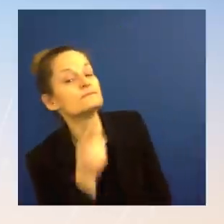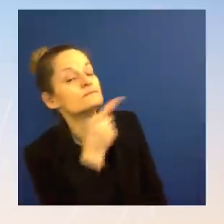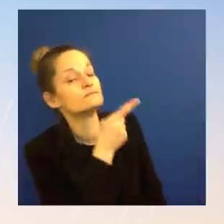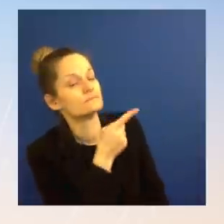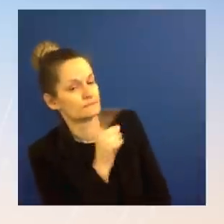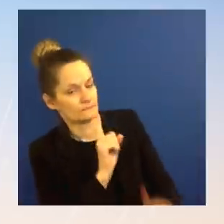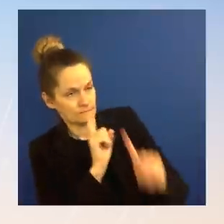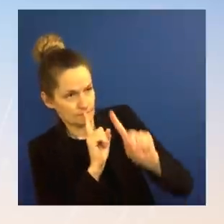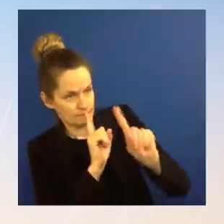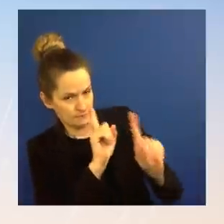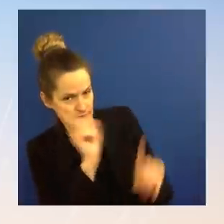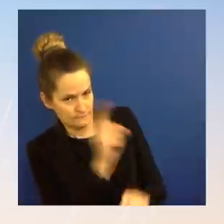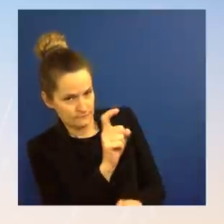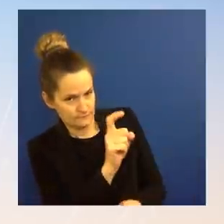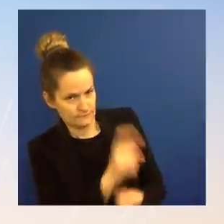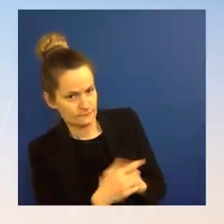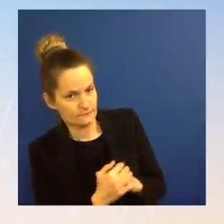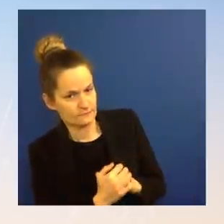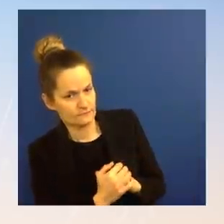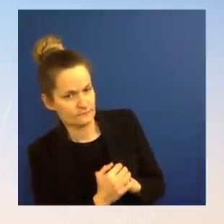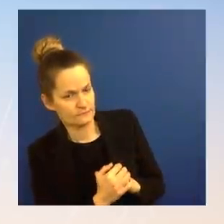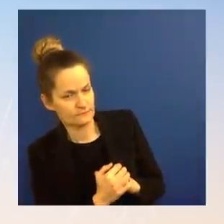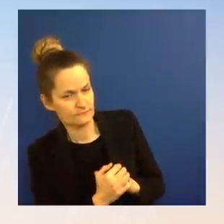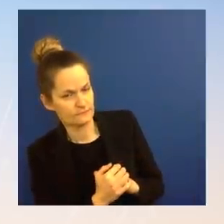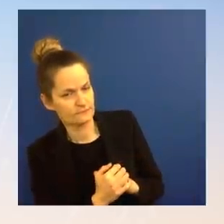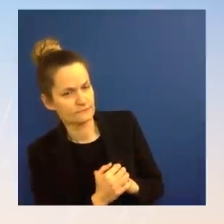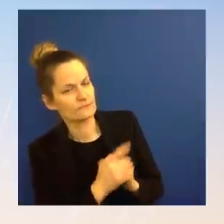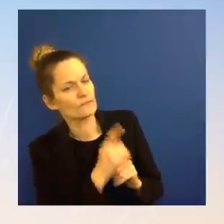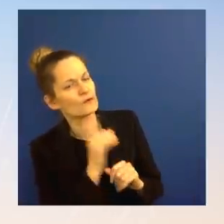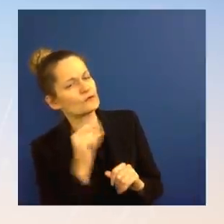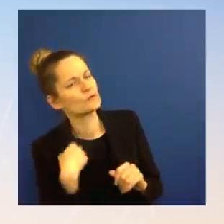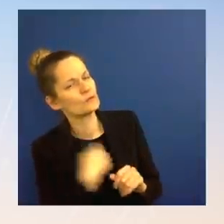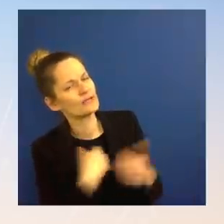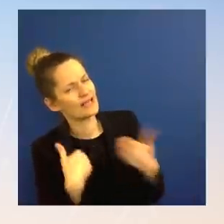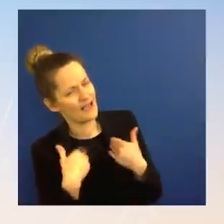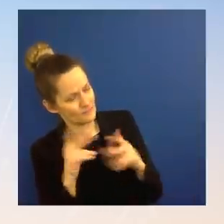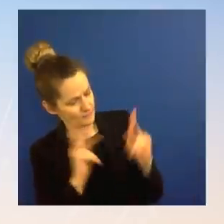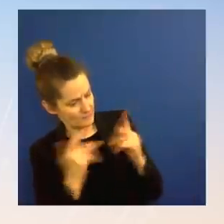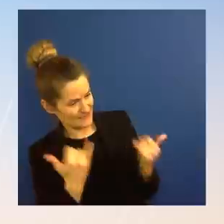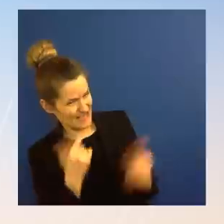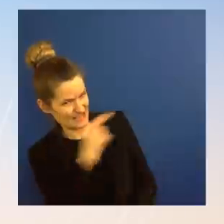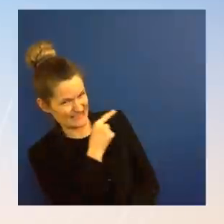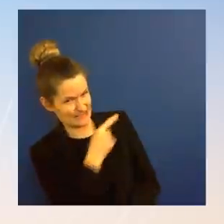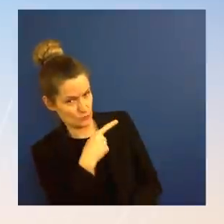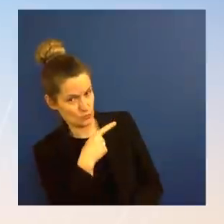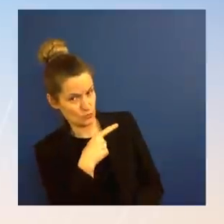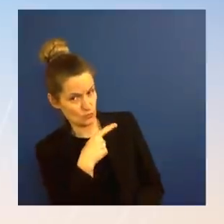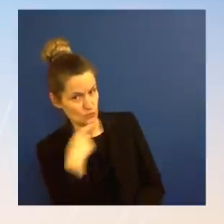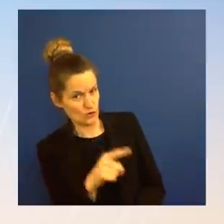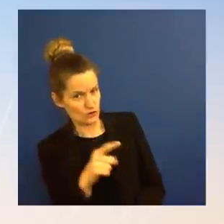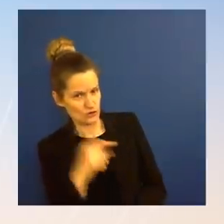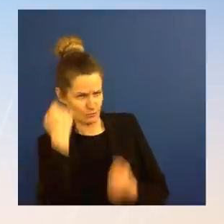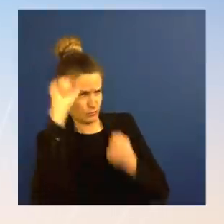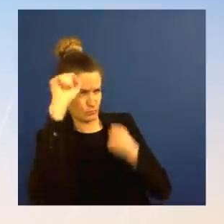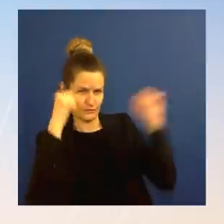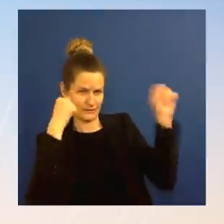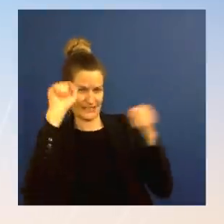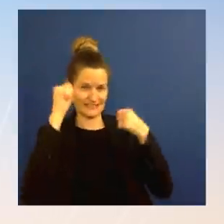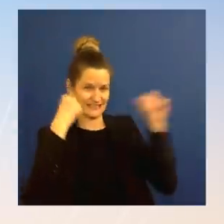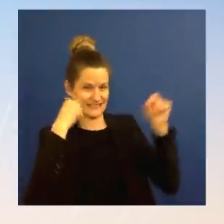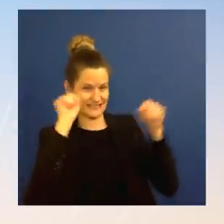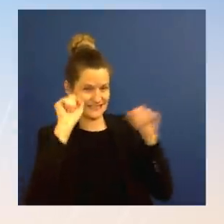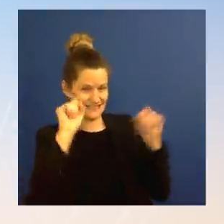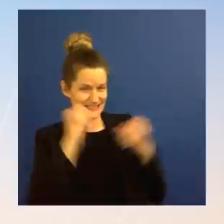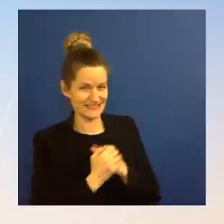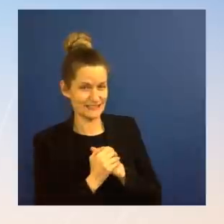— protesting the war. What is the assessment of the White House as far as how this has all affected regime stability over